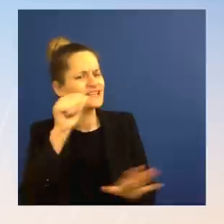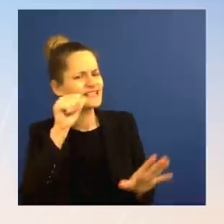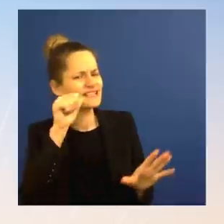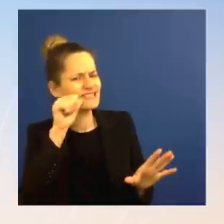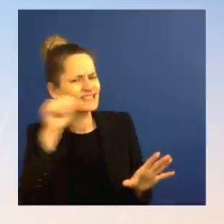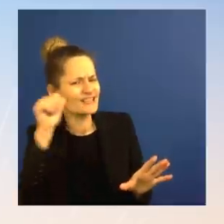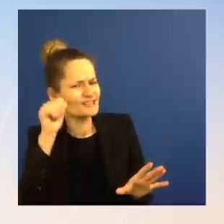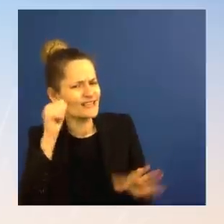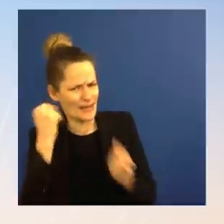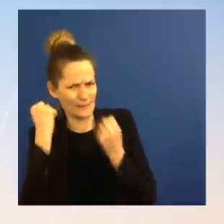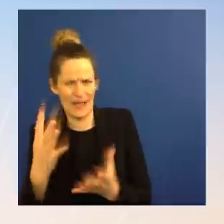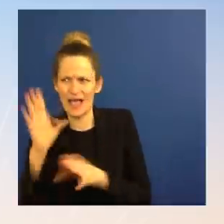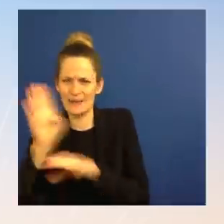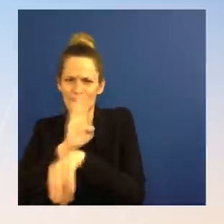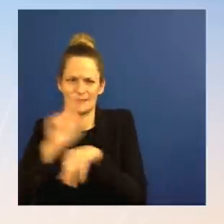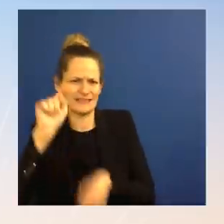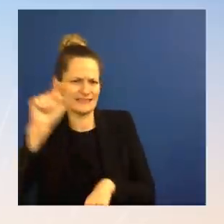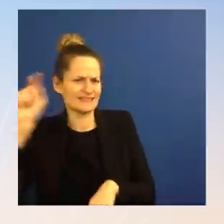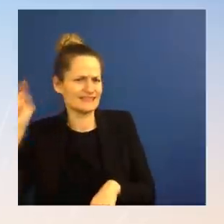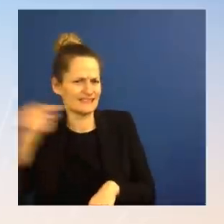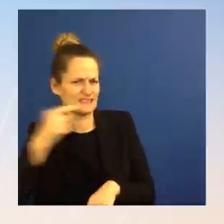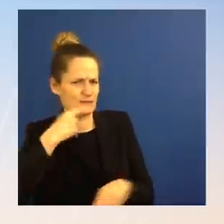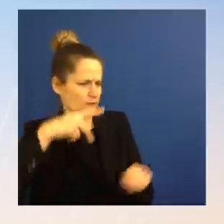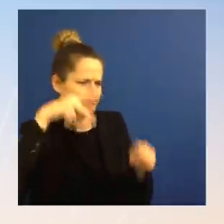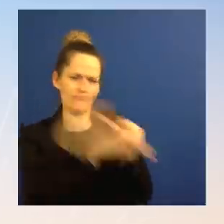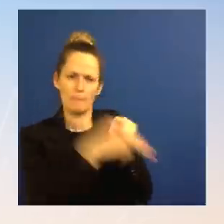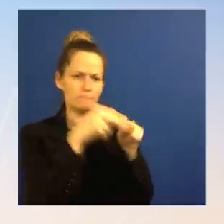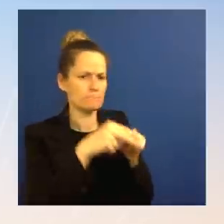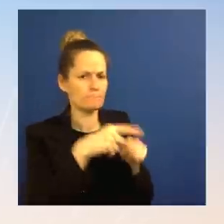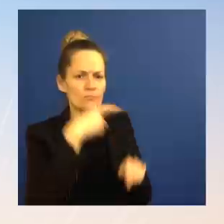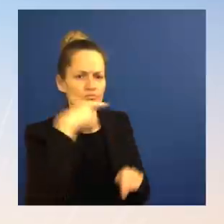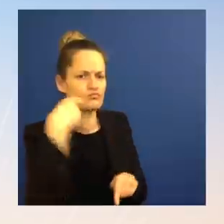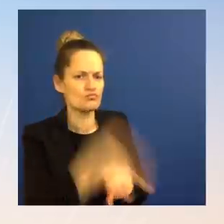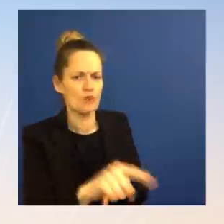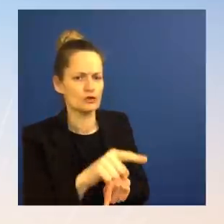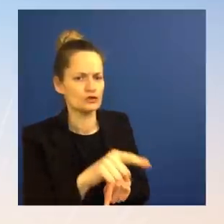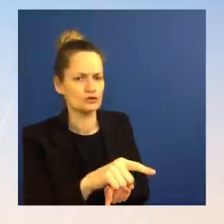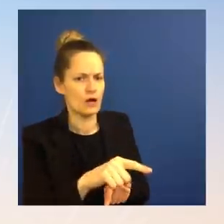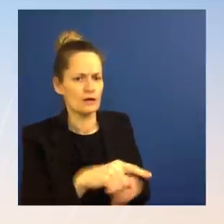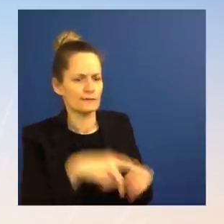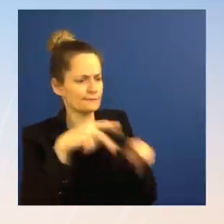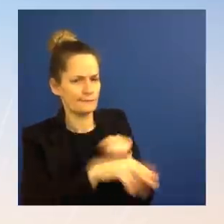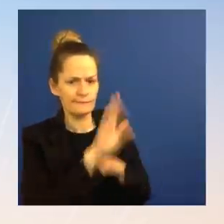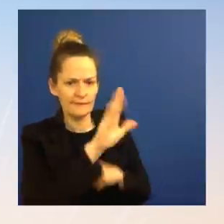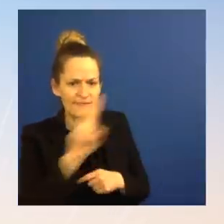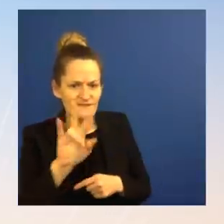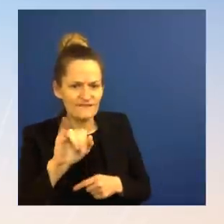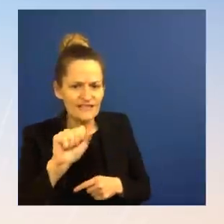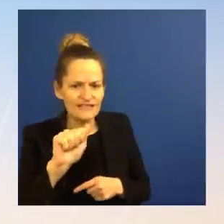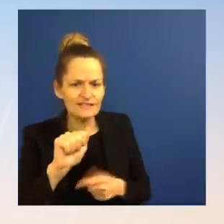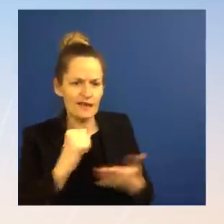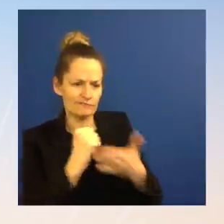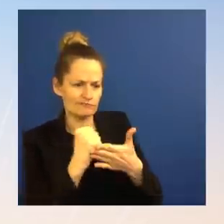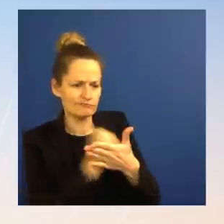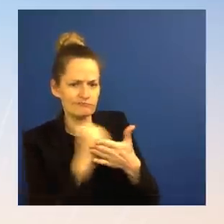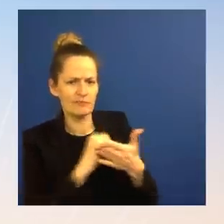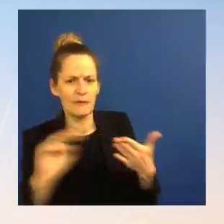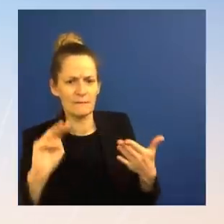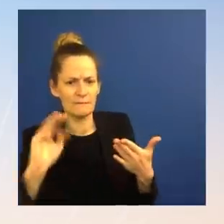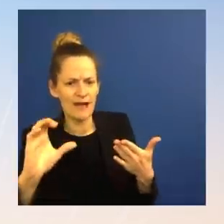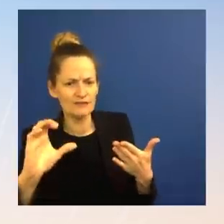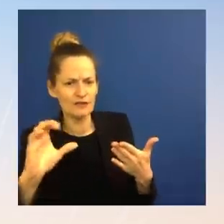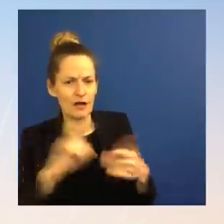McDonald's, et cetera. The Russians said that they're going to confiscate their assets there. How would the White House